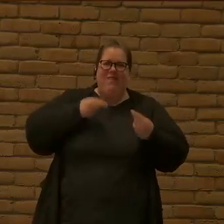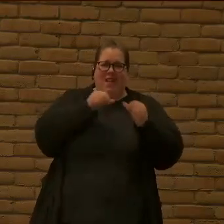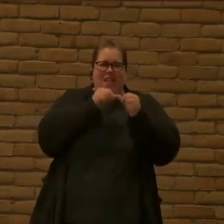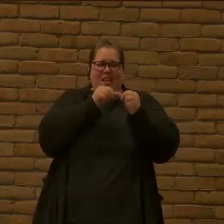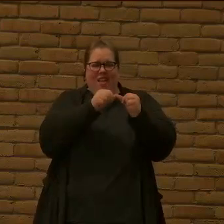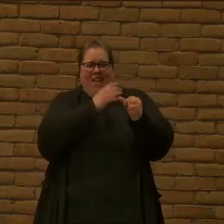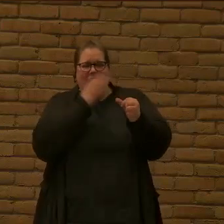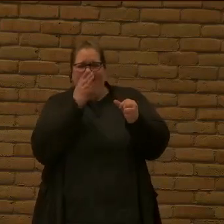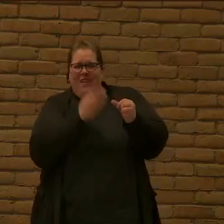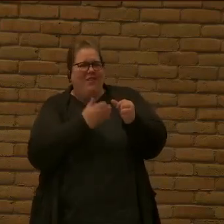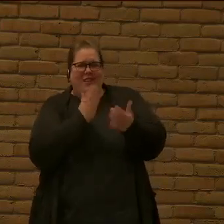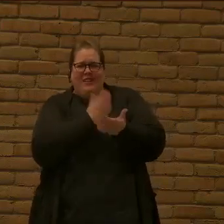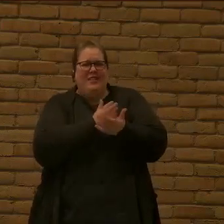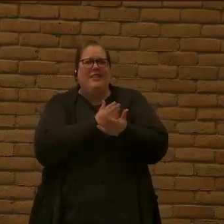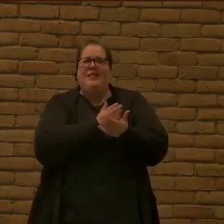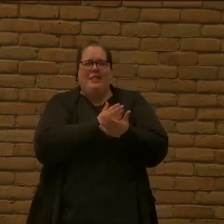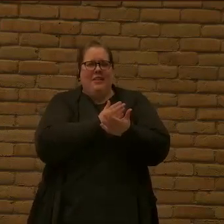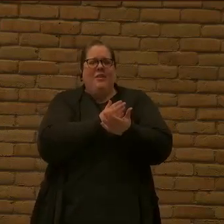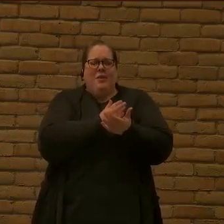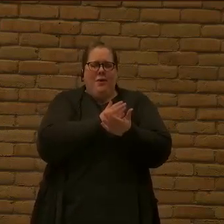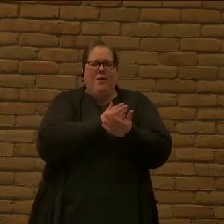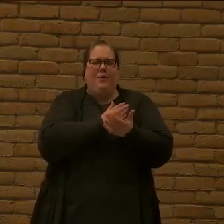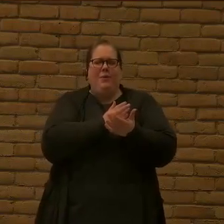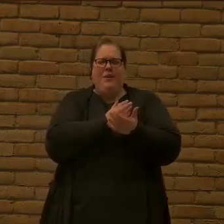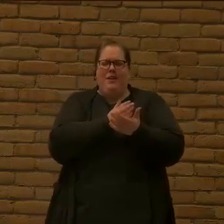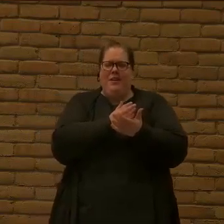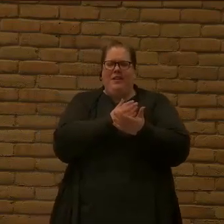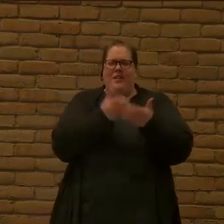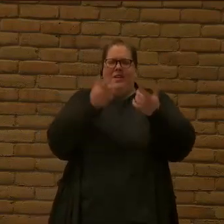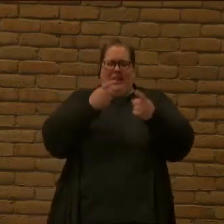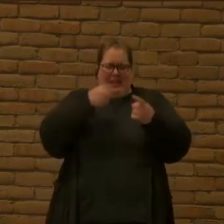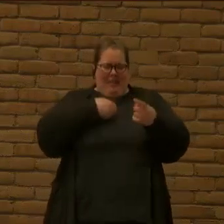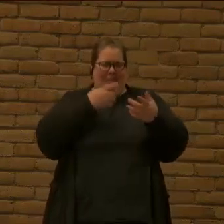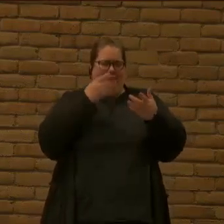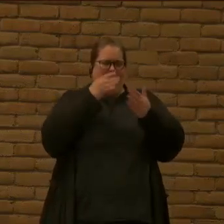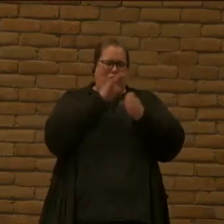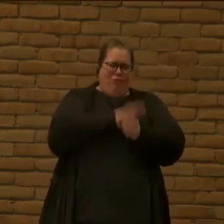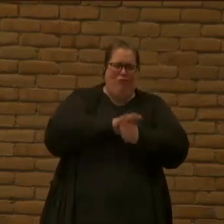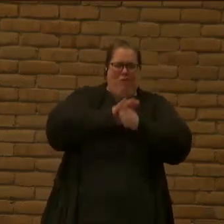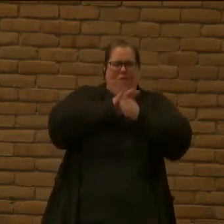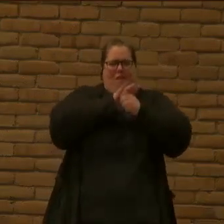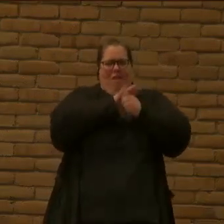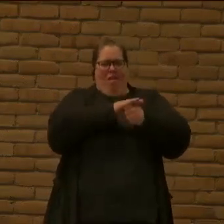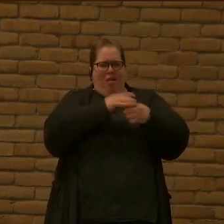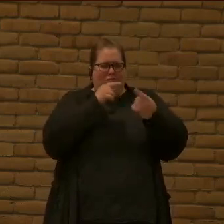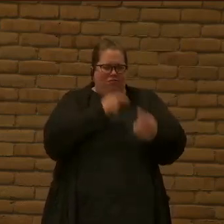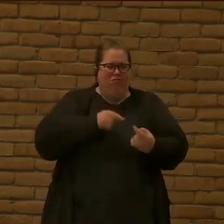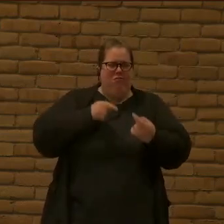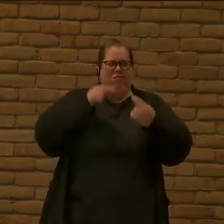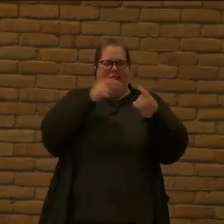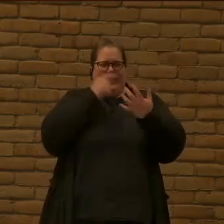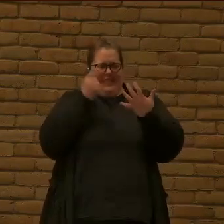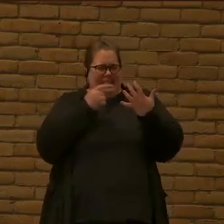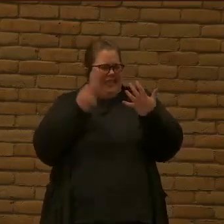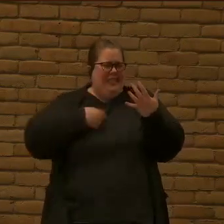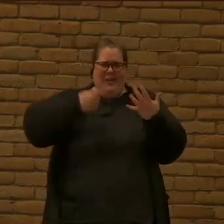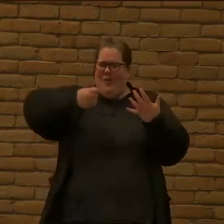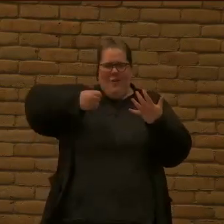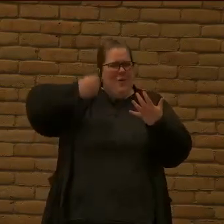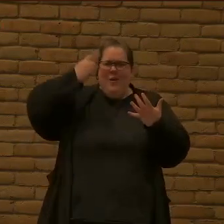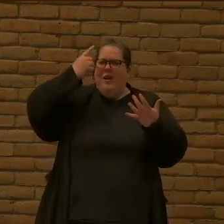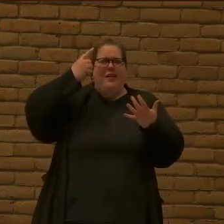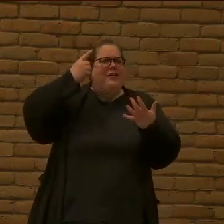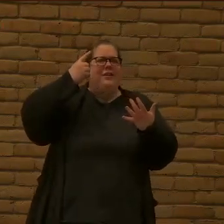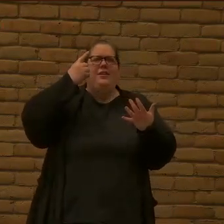gonna end Brought to my knees by all of these things I don't understand Don't